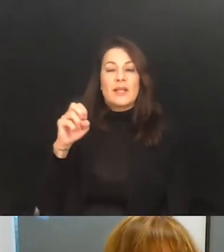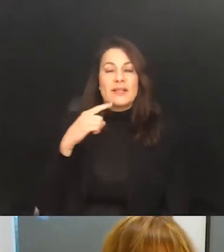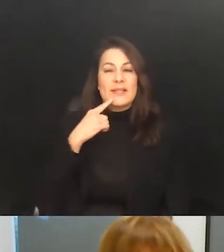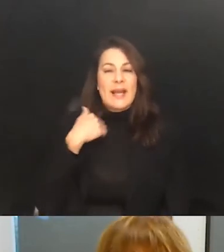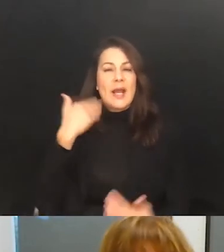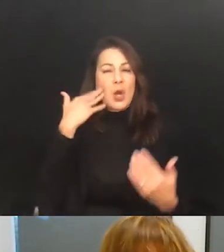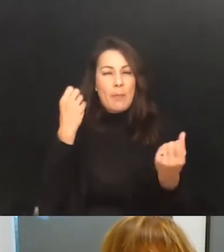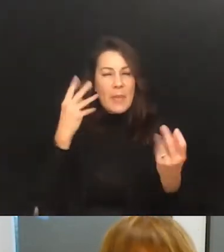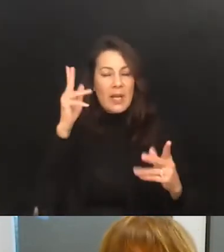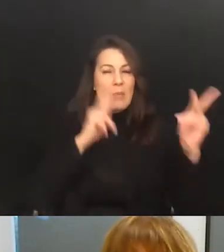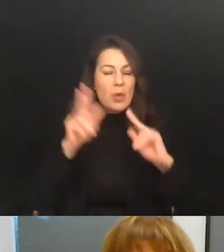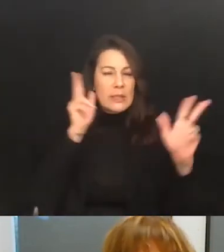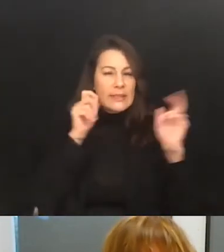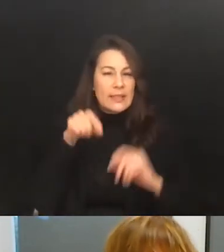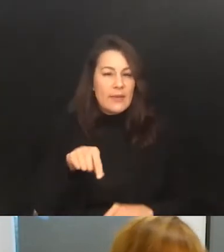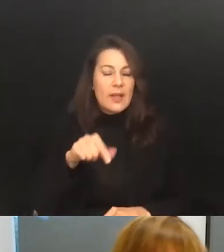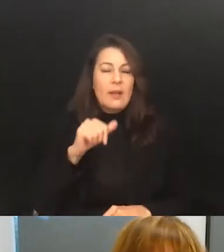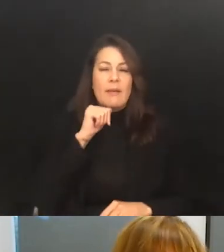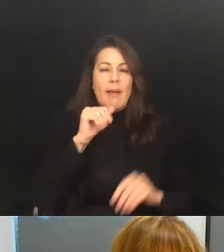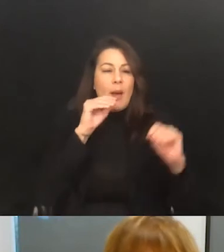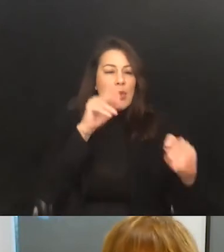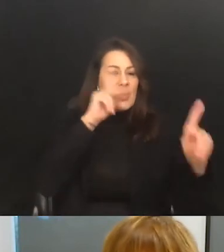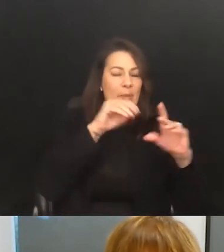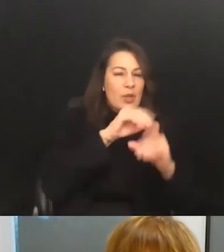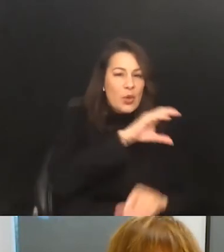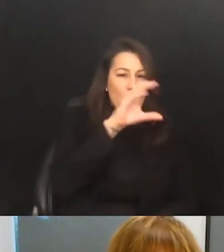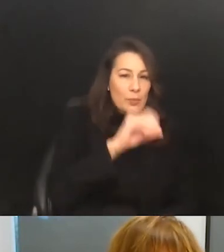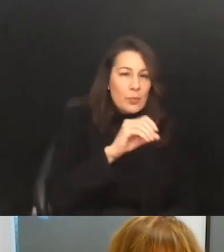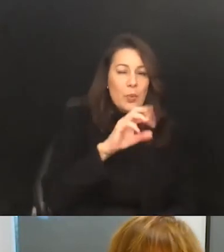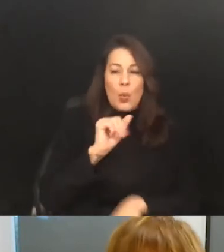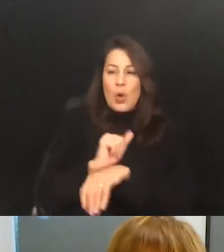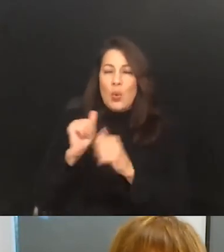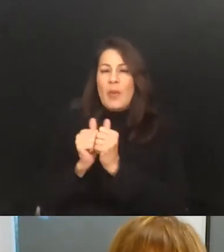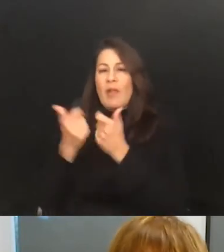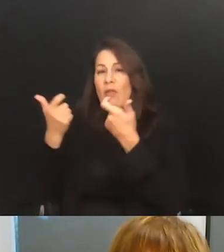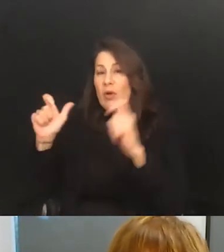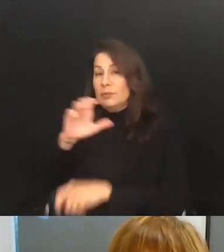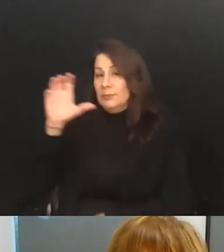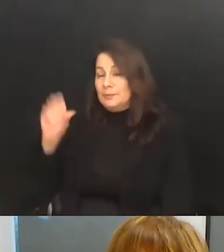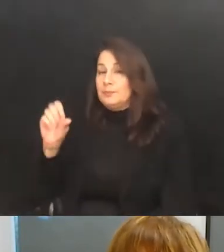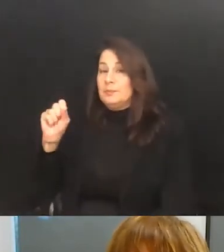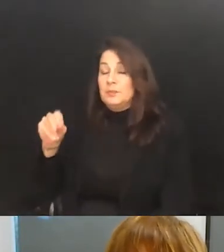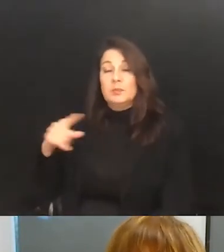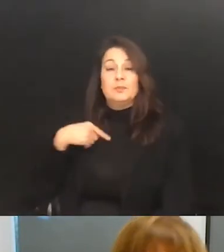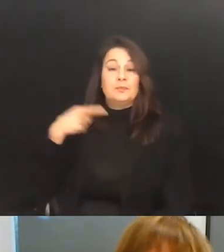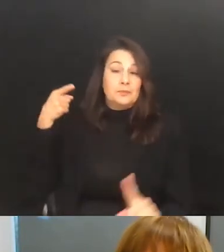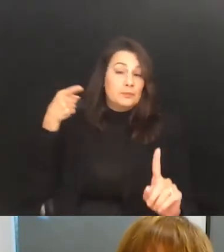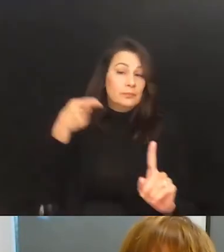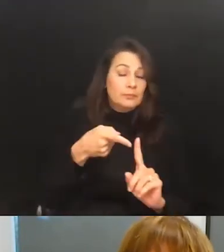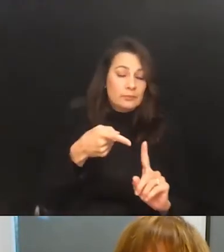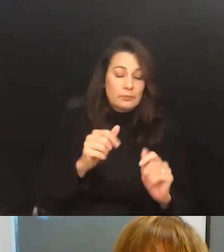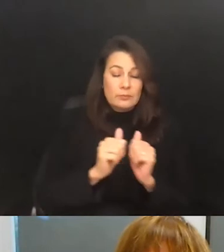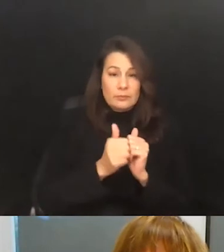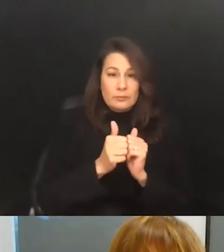not, um, placing people in corporations or we're dealing with large companies. So I'm going to ask both of these questions. But first, Jonathan, how,